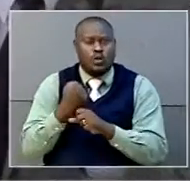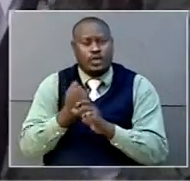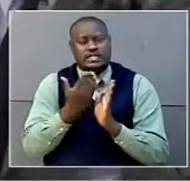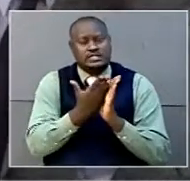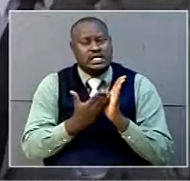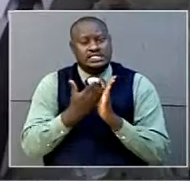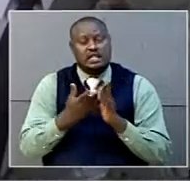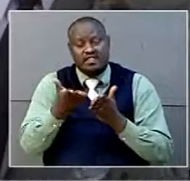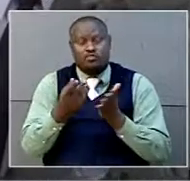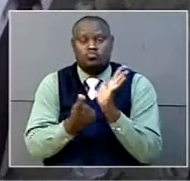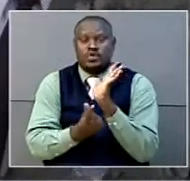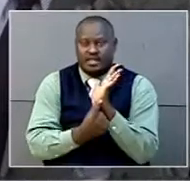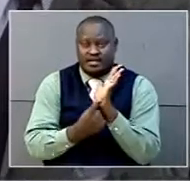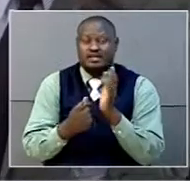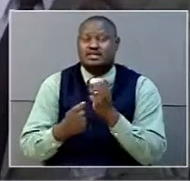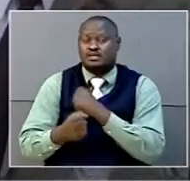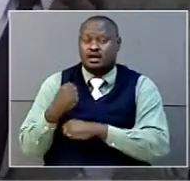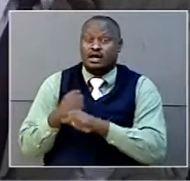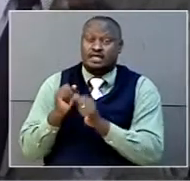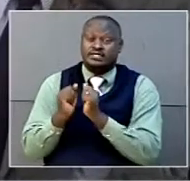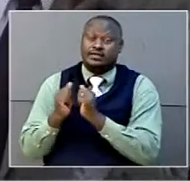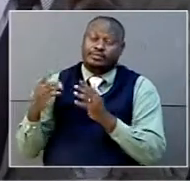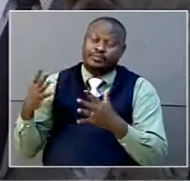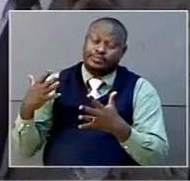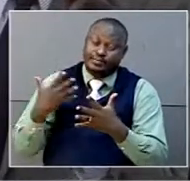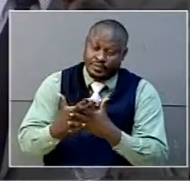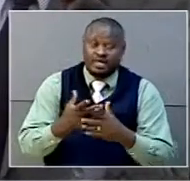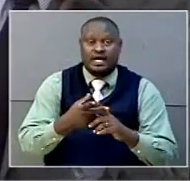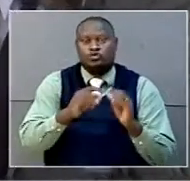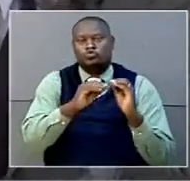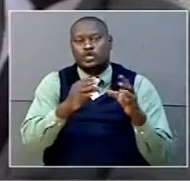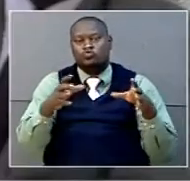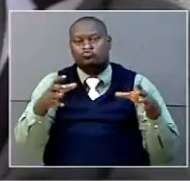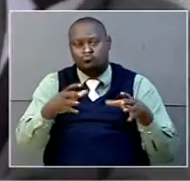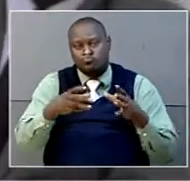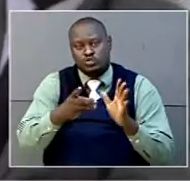surgeries in Uganda for the last 10 years and training medical professionals.